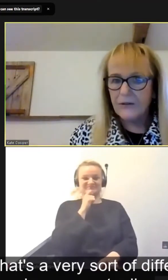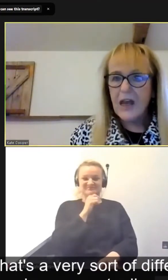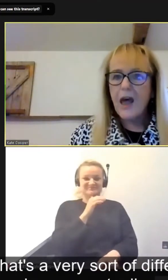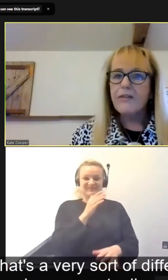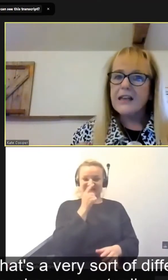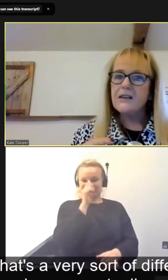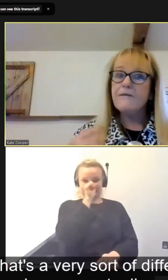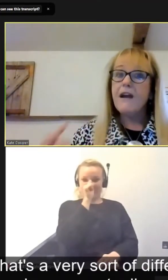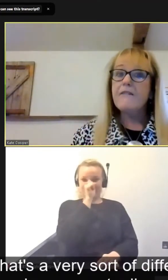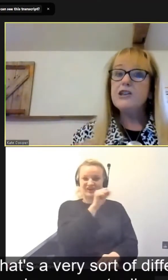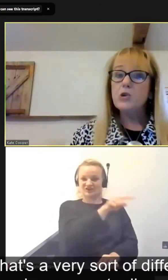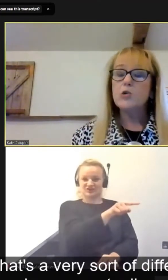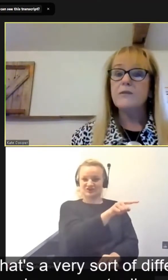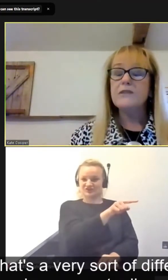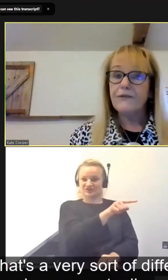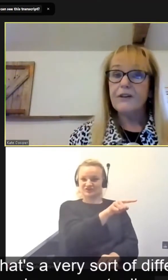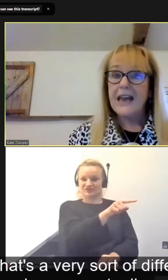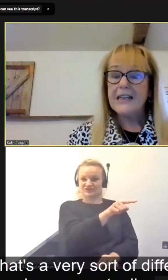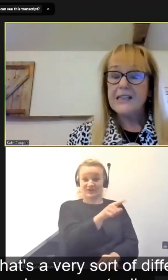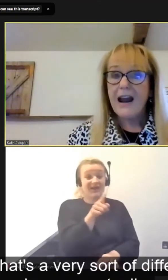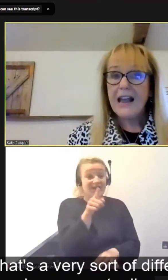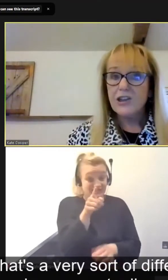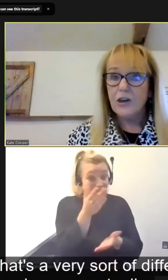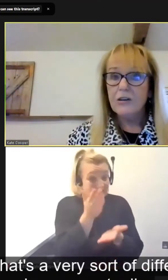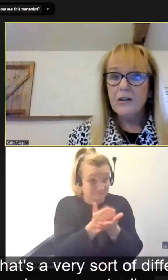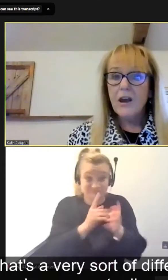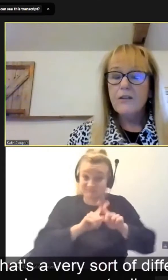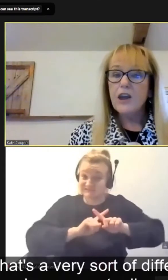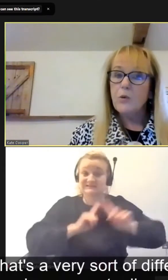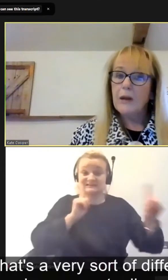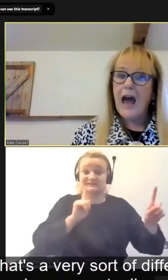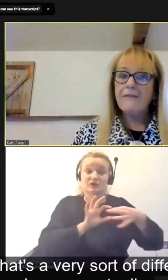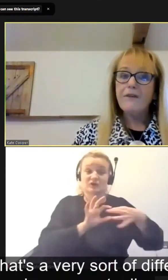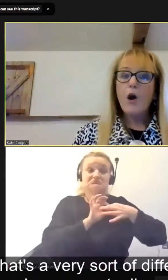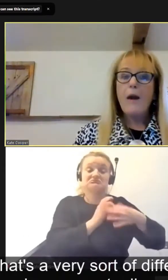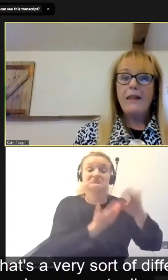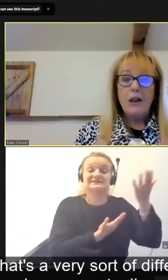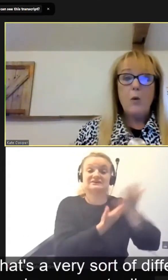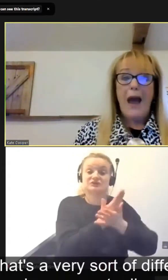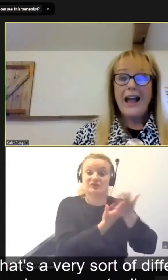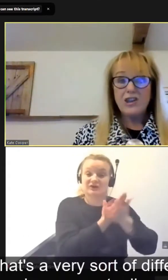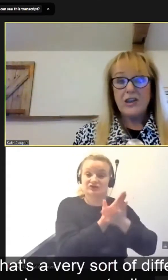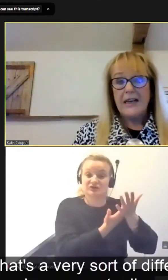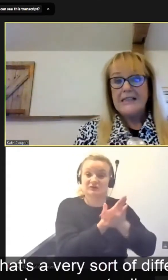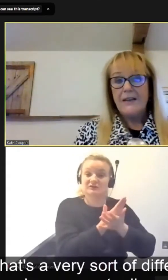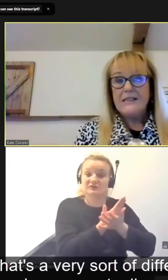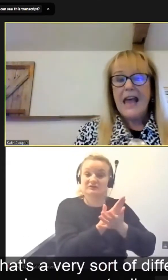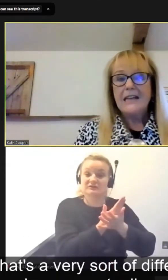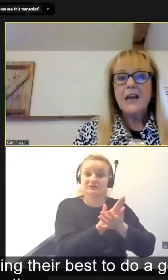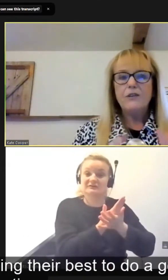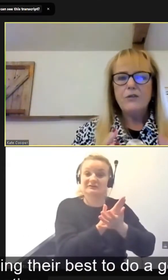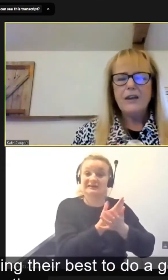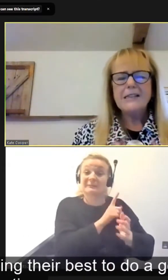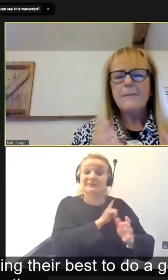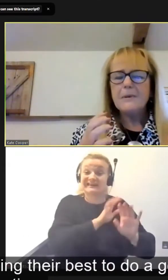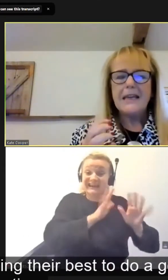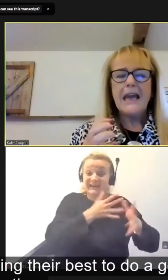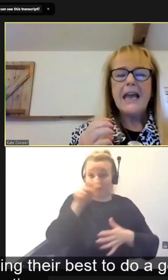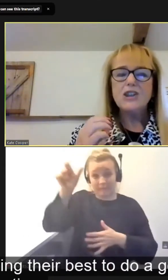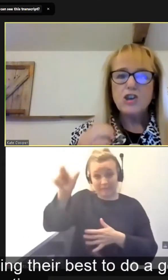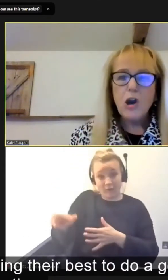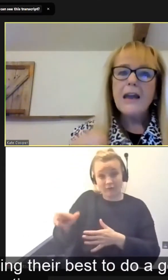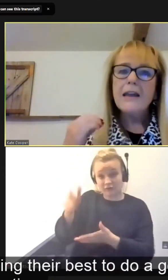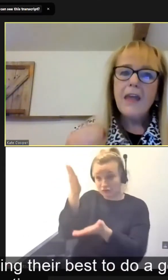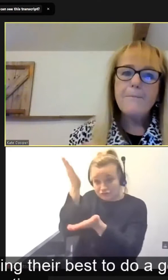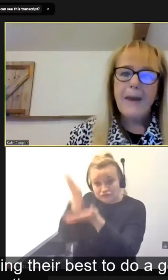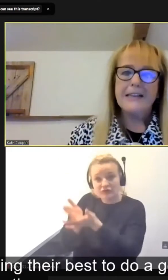themselves, that's a very sort of different interaction that you will have when you actually, as I've said, you think somebody